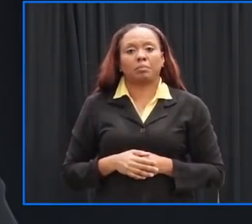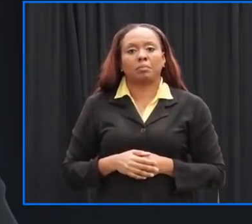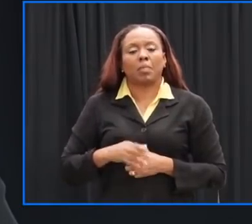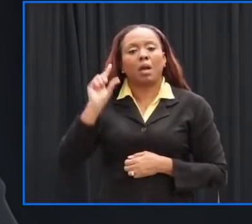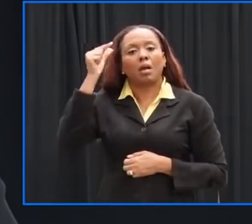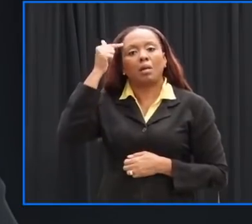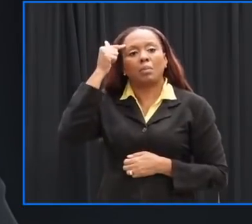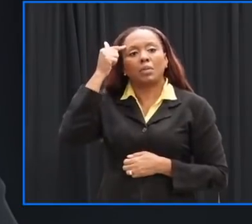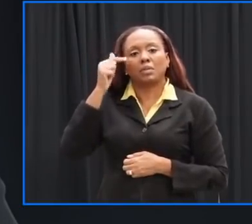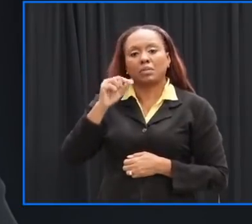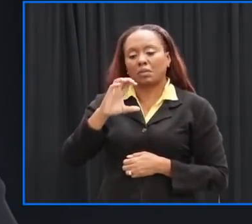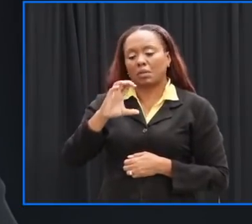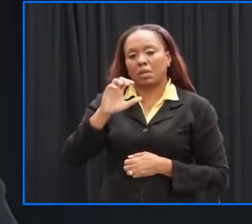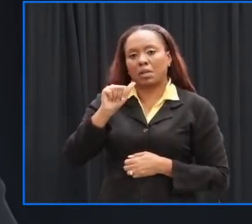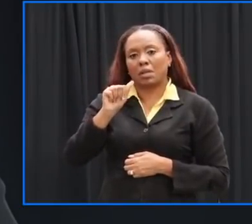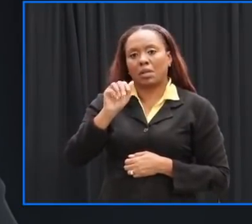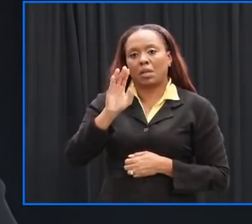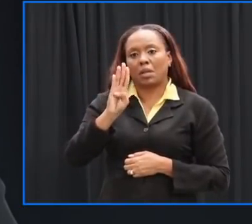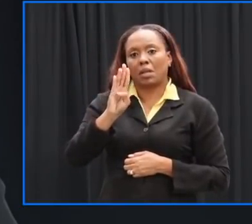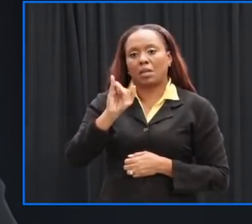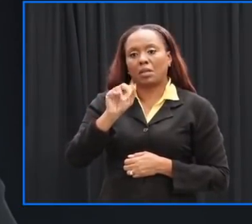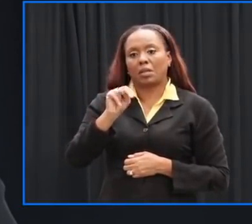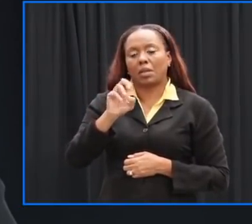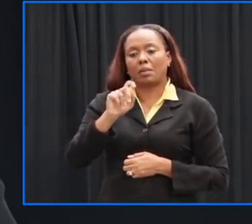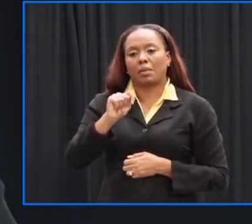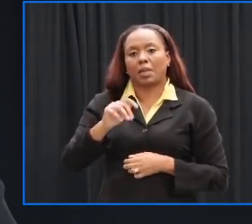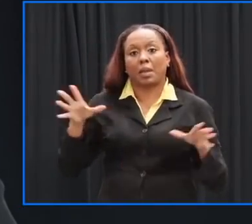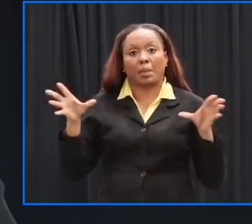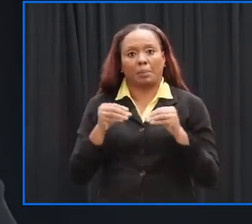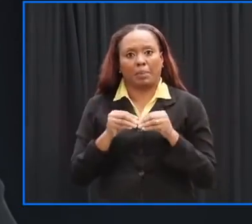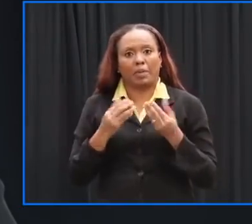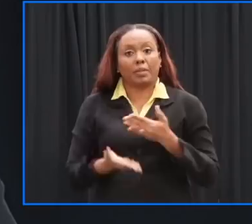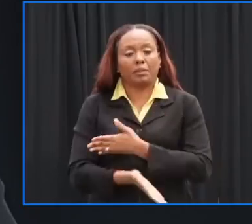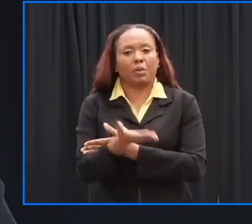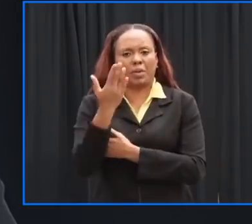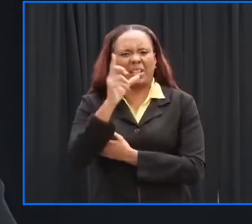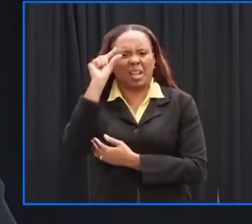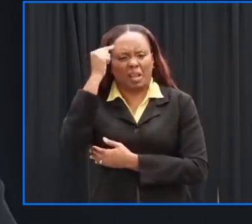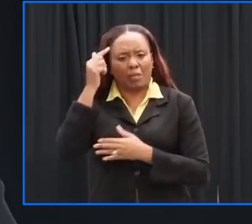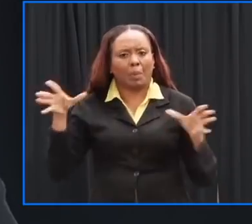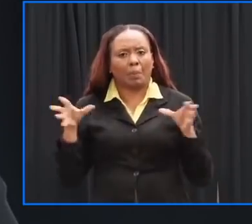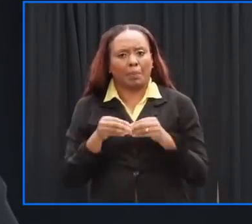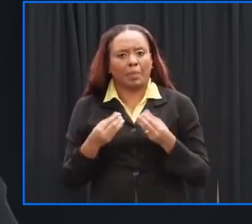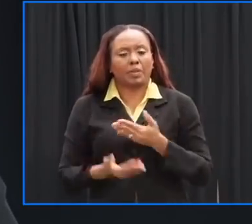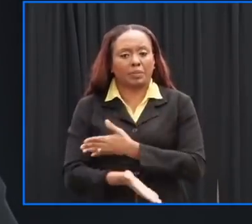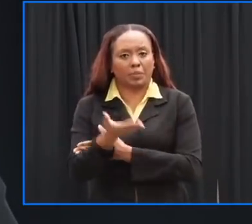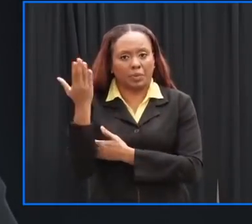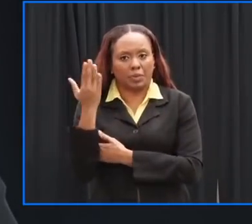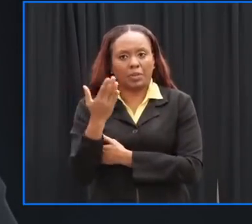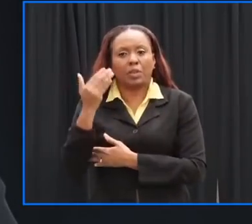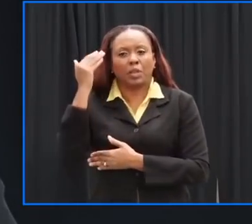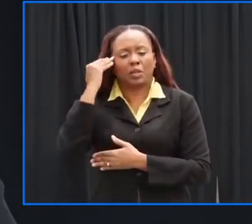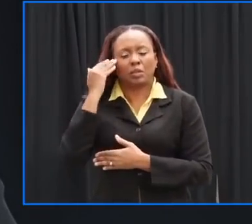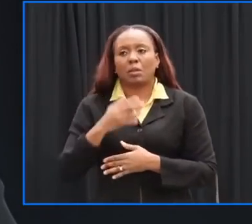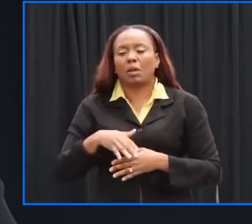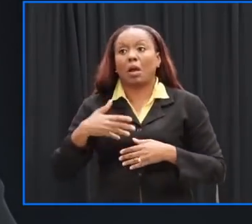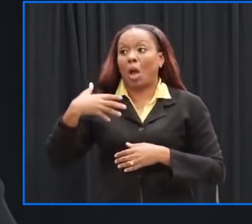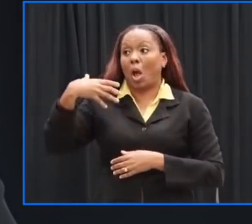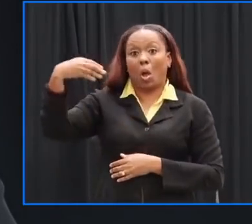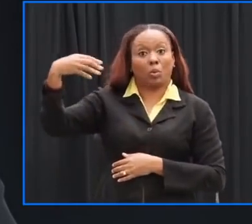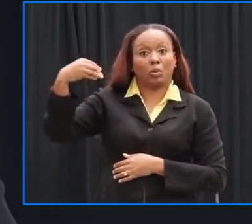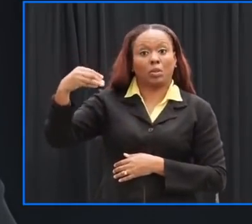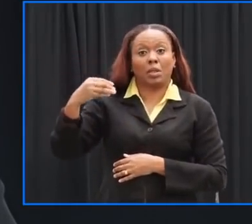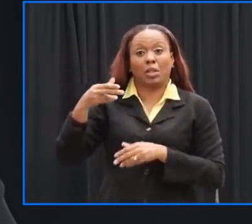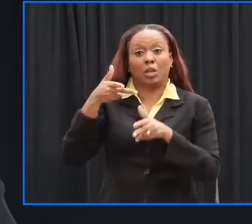and took presentations and updates from everyone and as you already know the traffic is horrendous